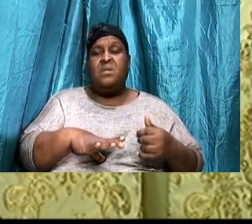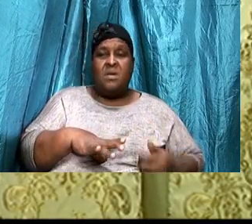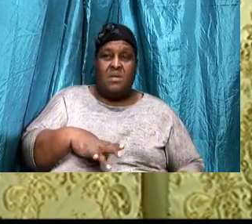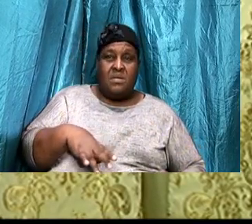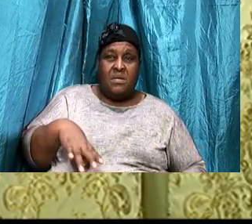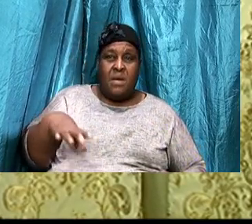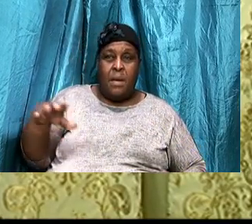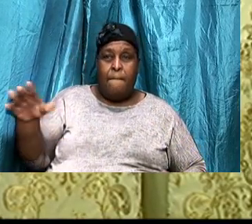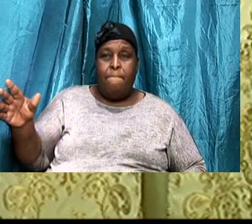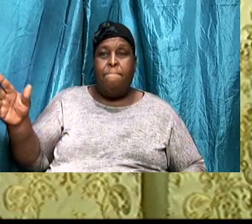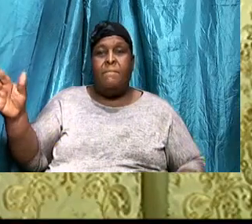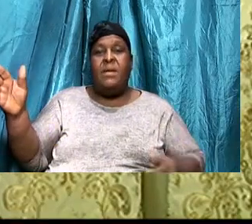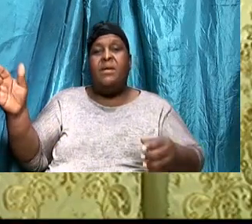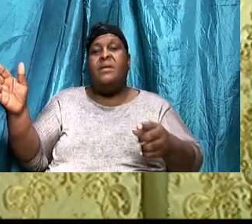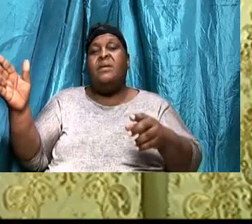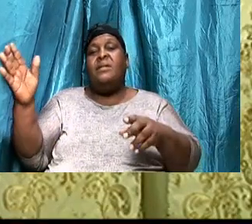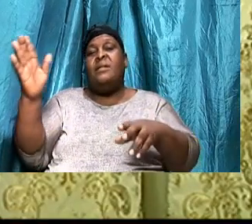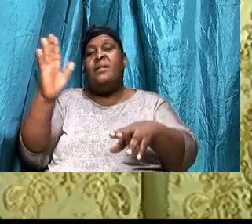On her bump,